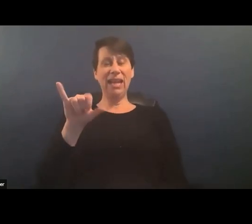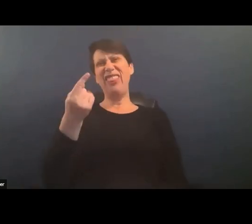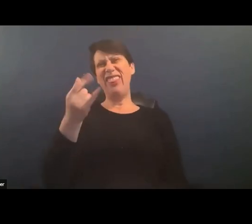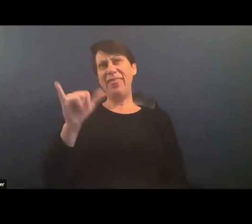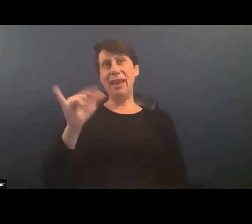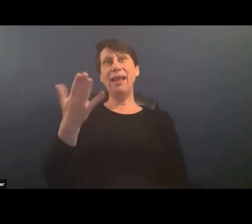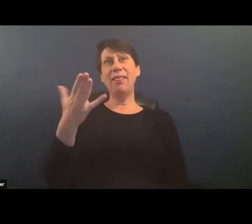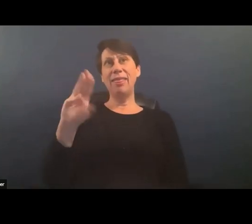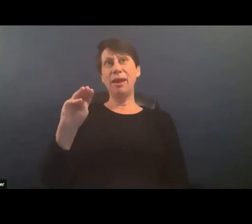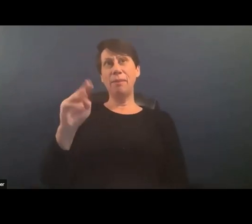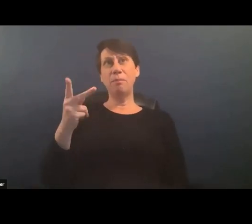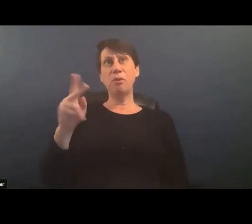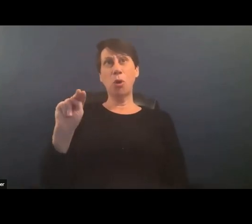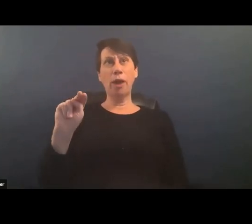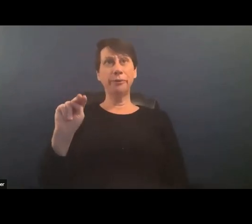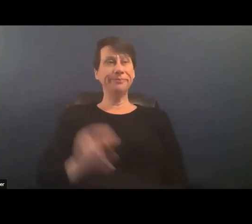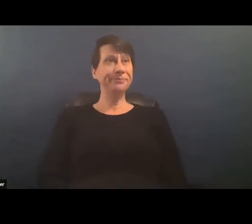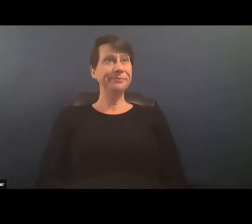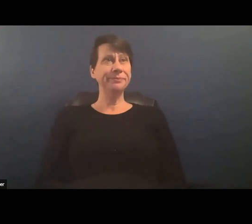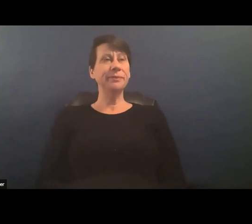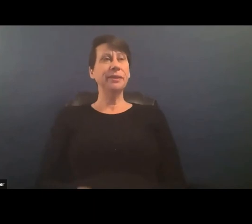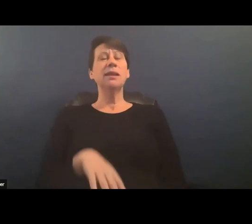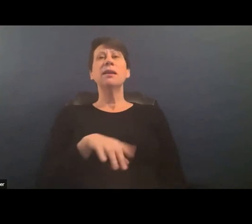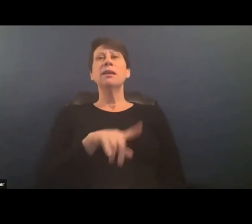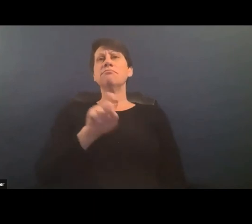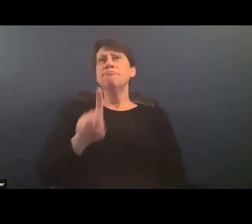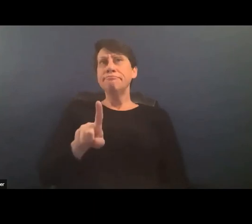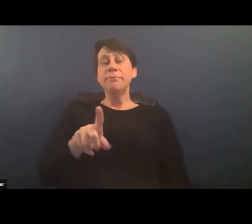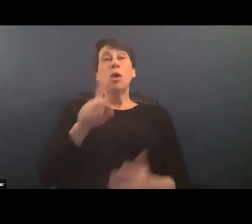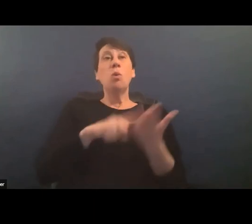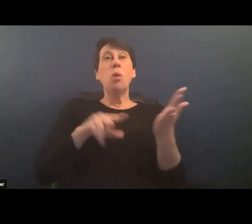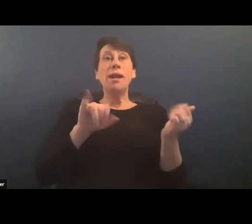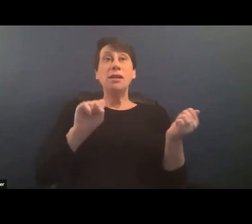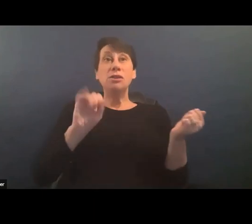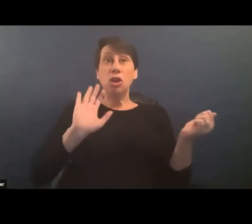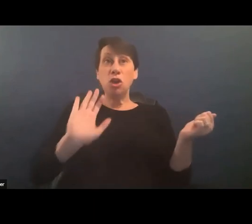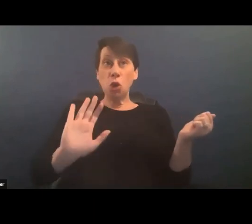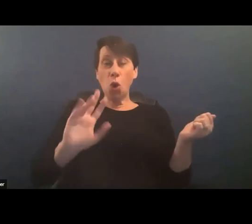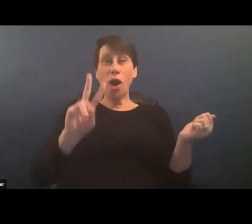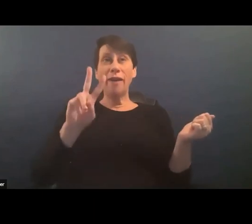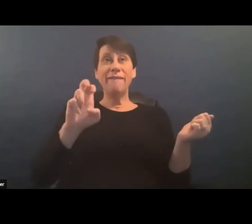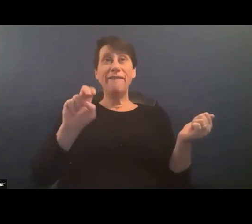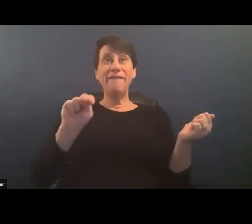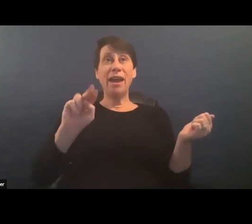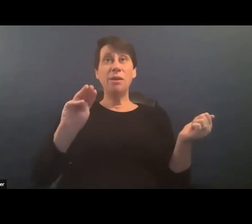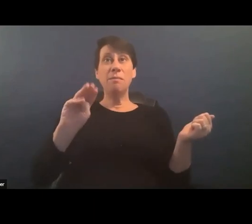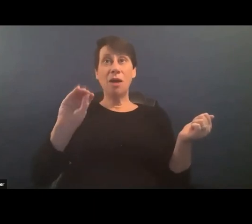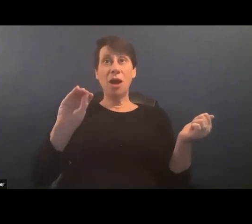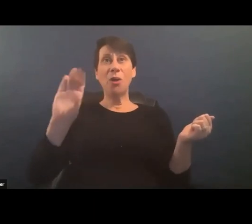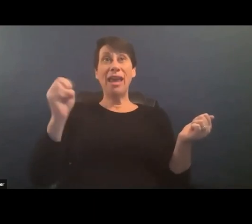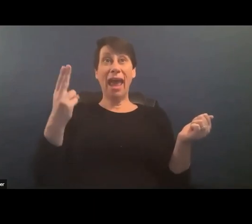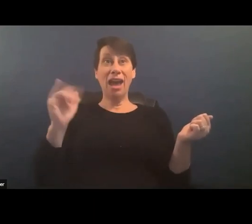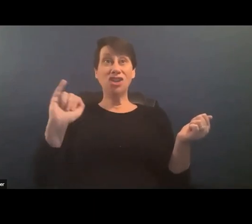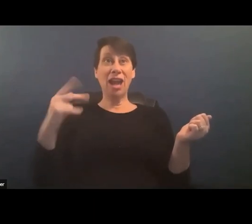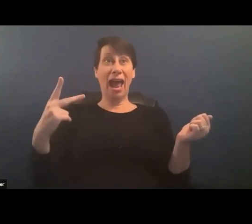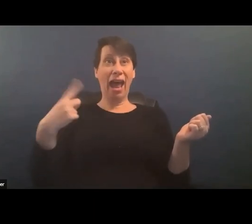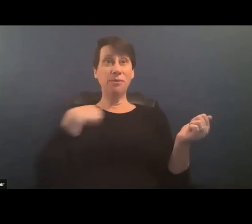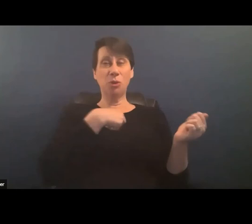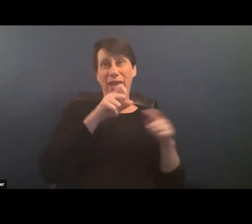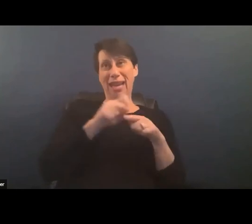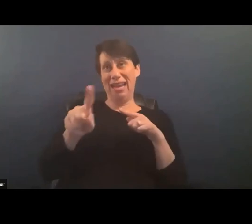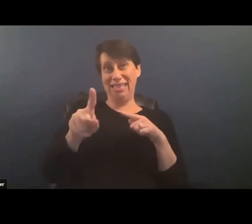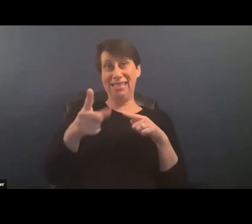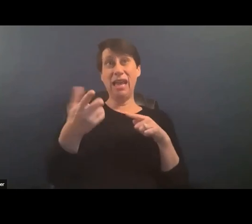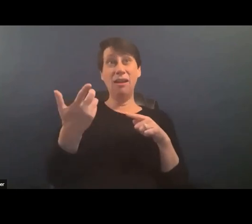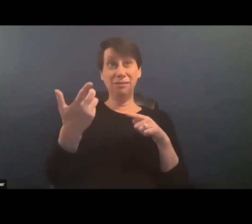the question is um alicia what is your venmo cash app so we can drop some money to you for your